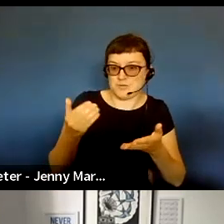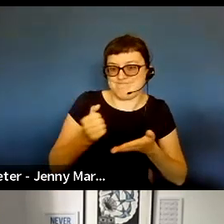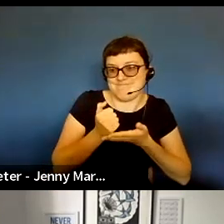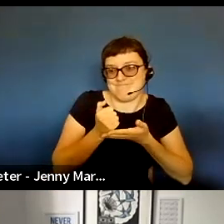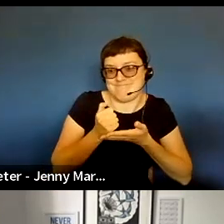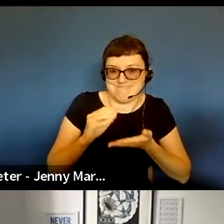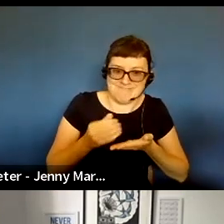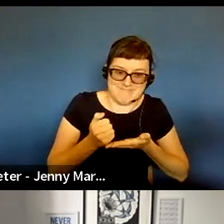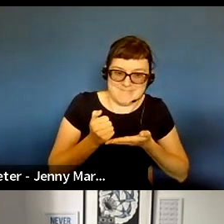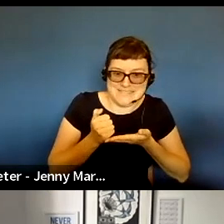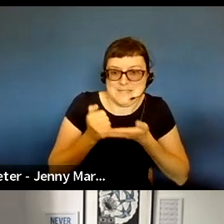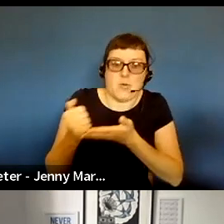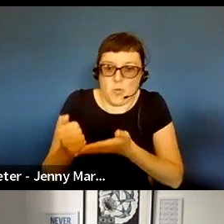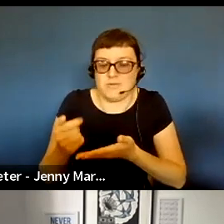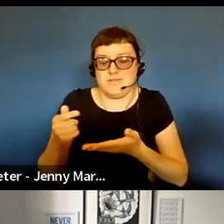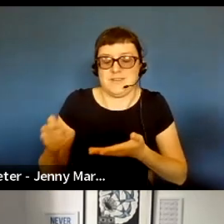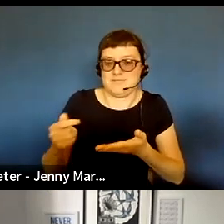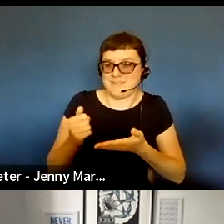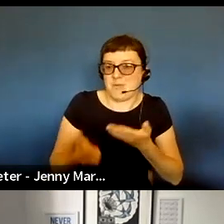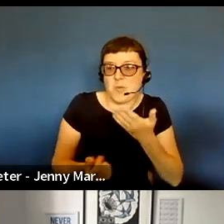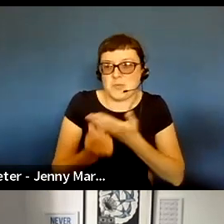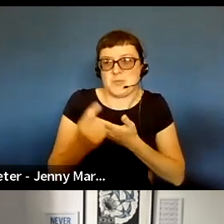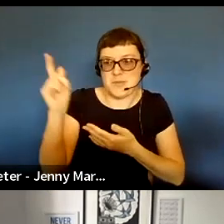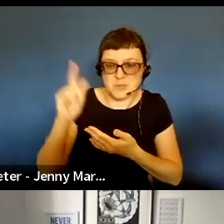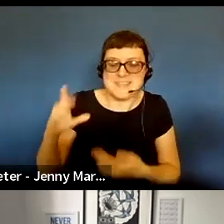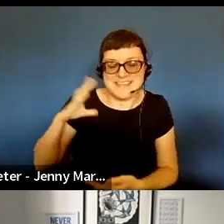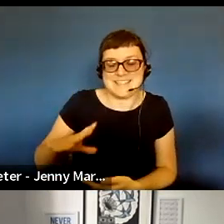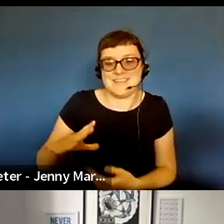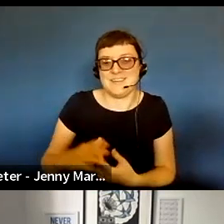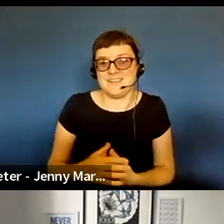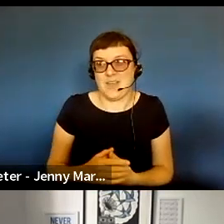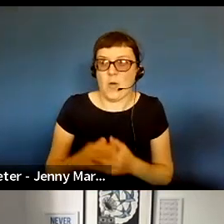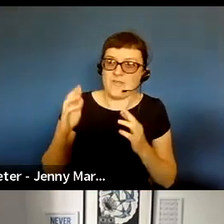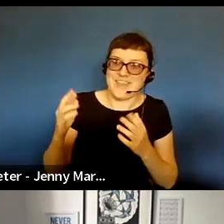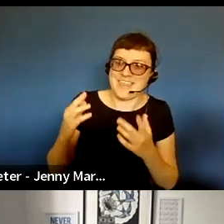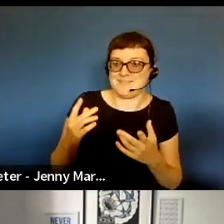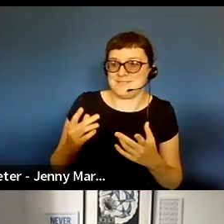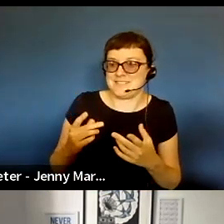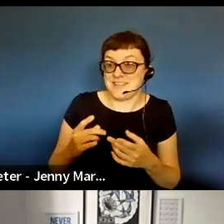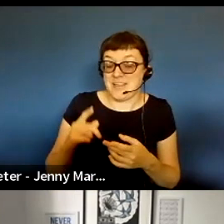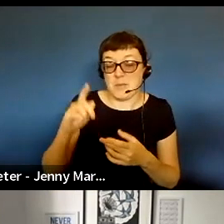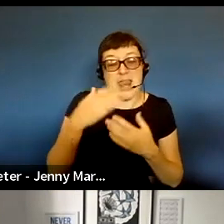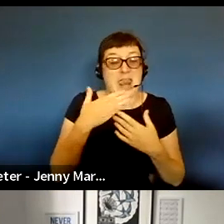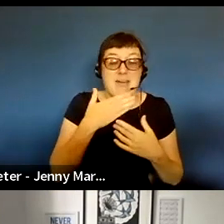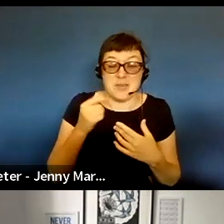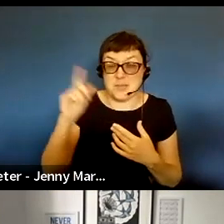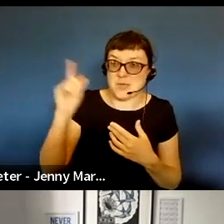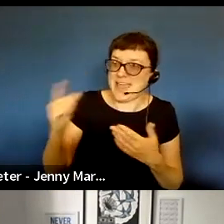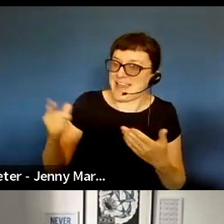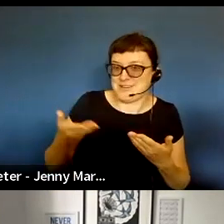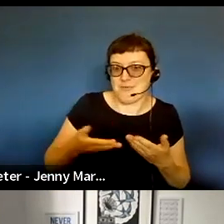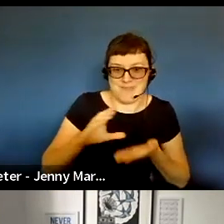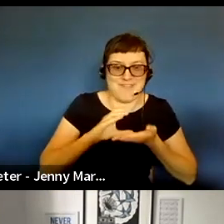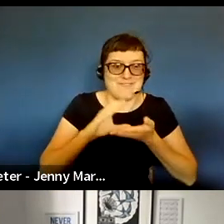a little bit of a lifeline, hopefully a luxury, would have been lovely if people could have spent it on a bit of a holiday,